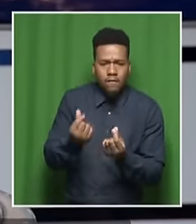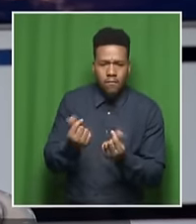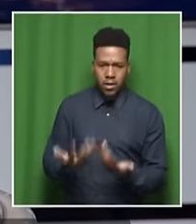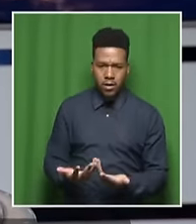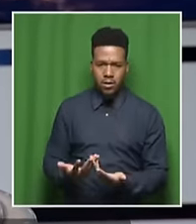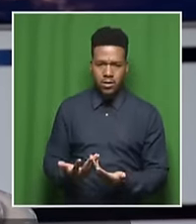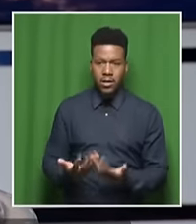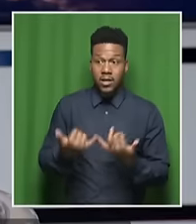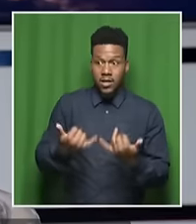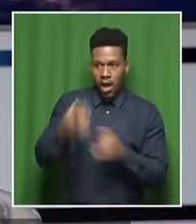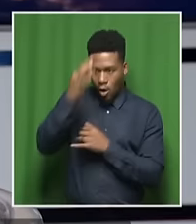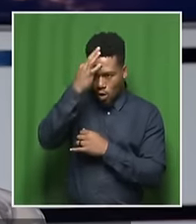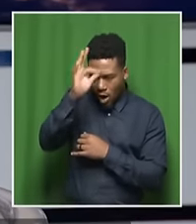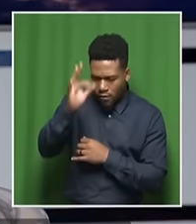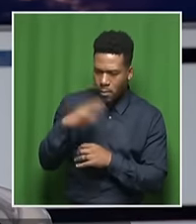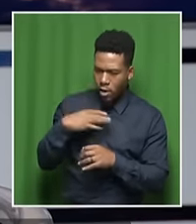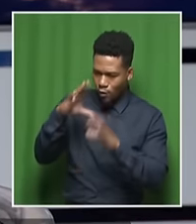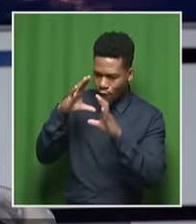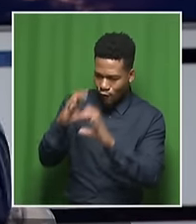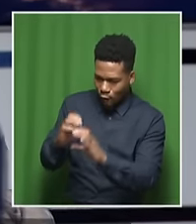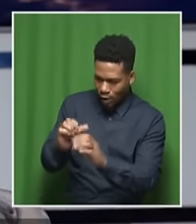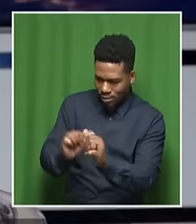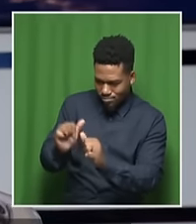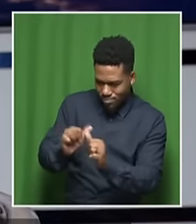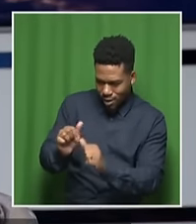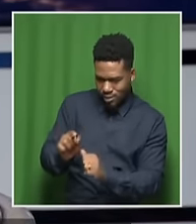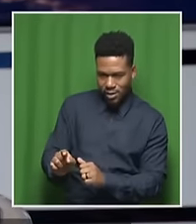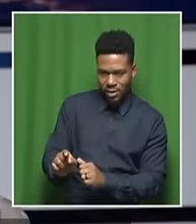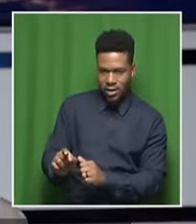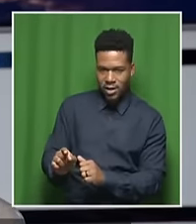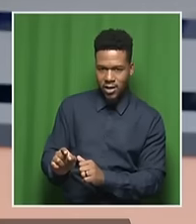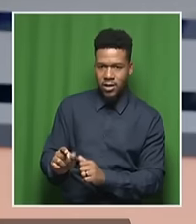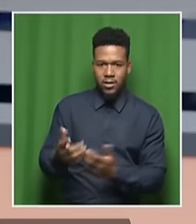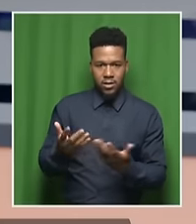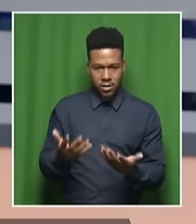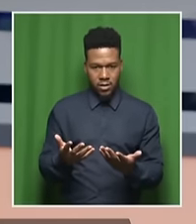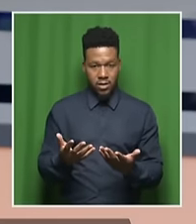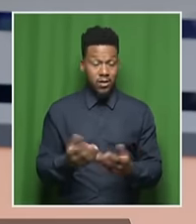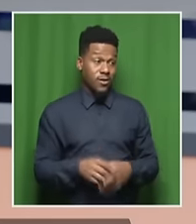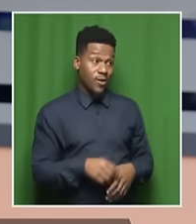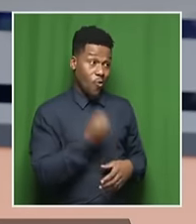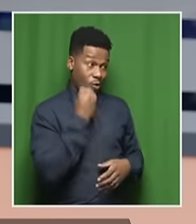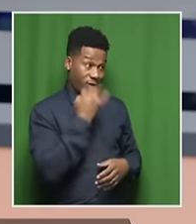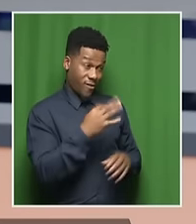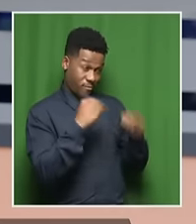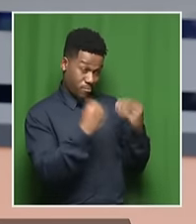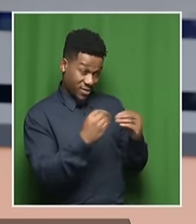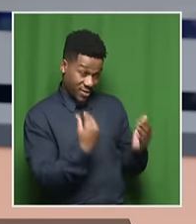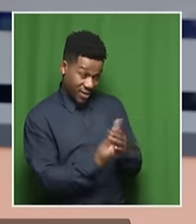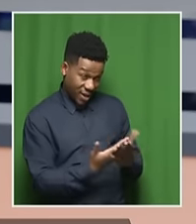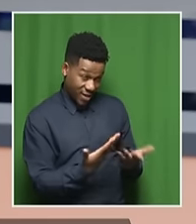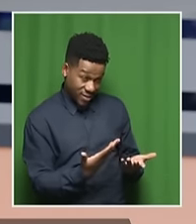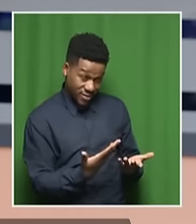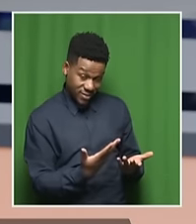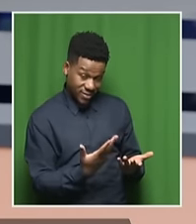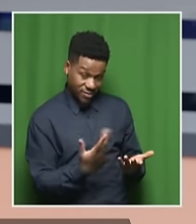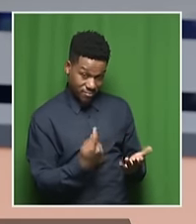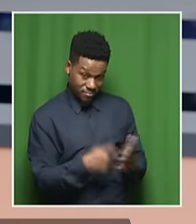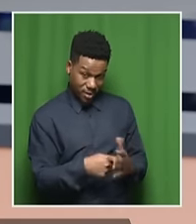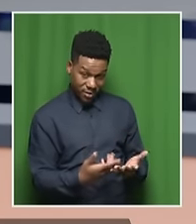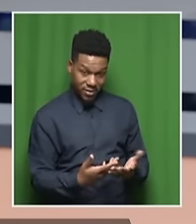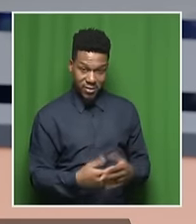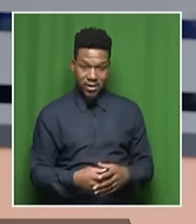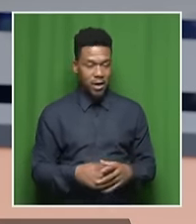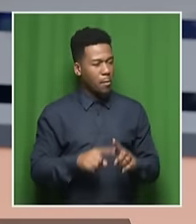Okay. If business business would have made it. If business could afford this. We'll make our returns. Absolutely.